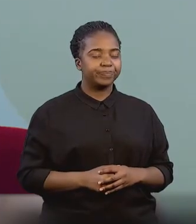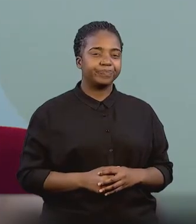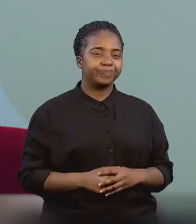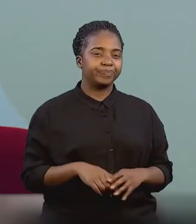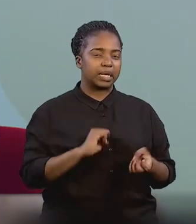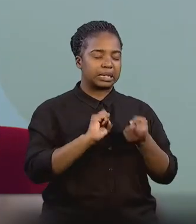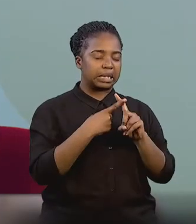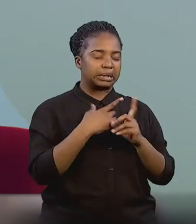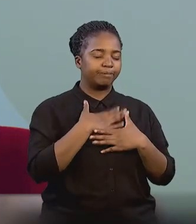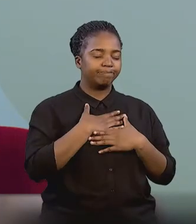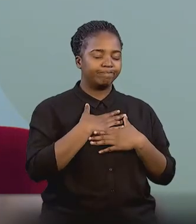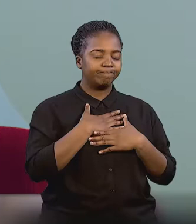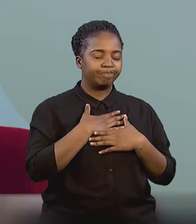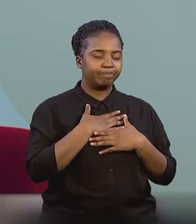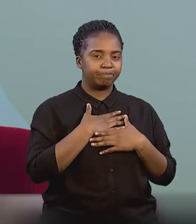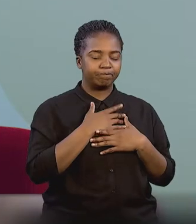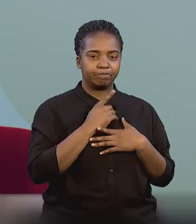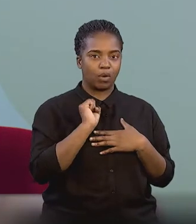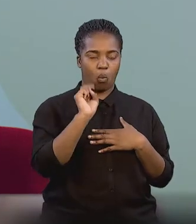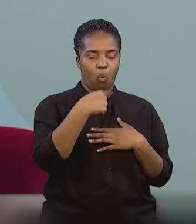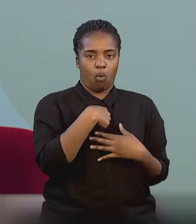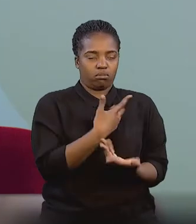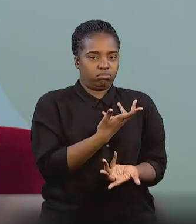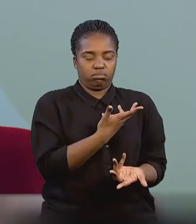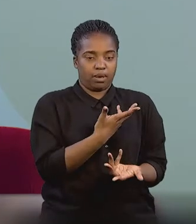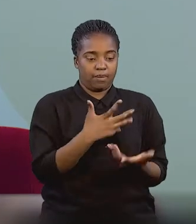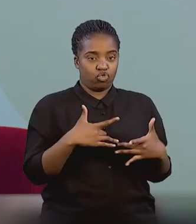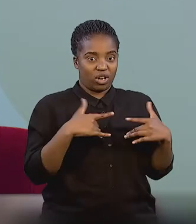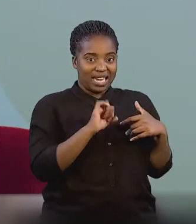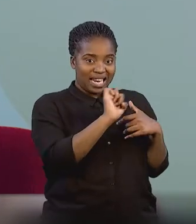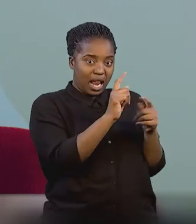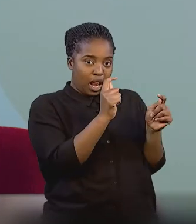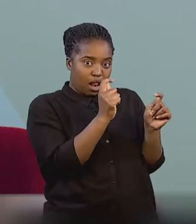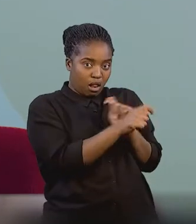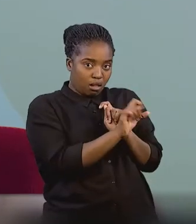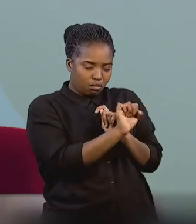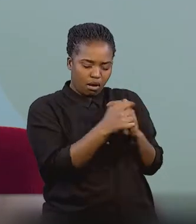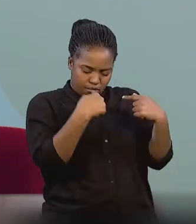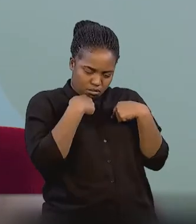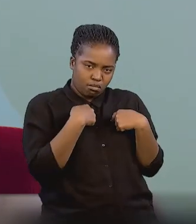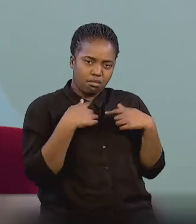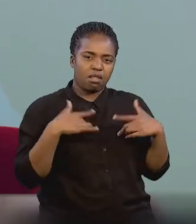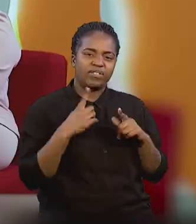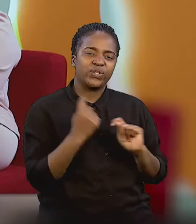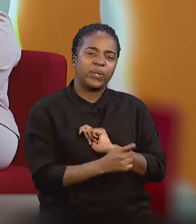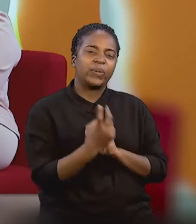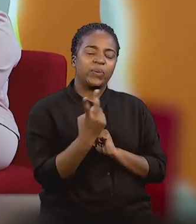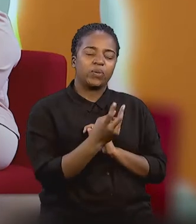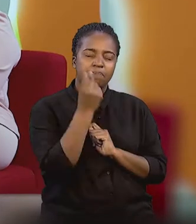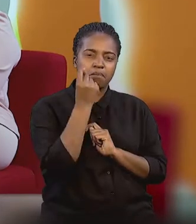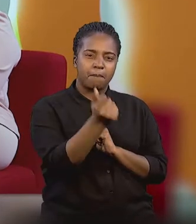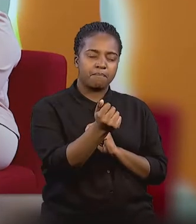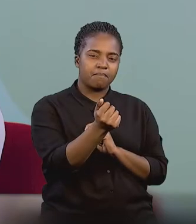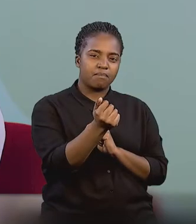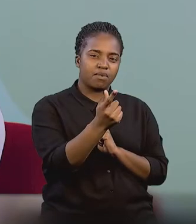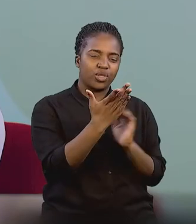the accident shook us all. It didn't just change his life, but it also changed our lives drastically in a